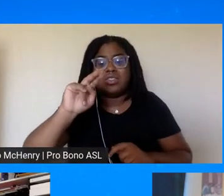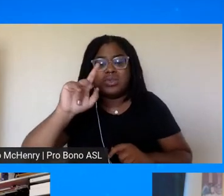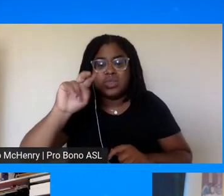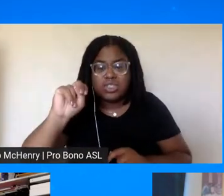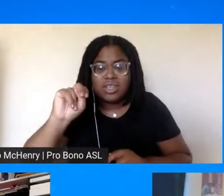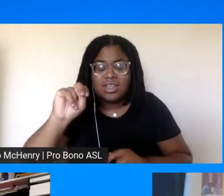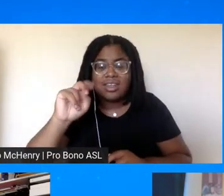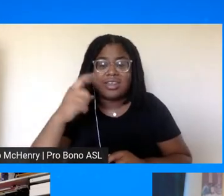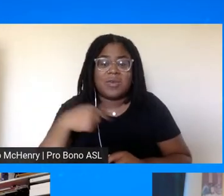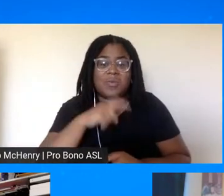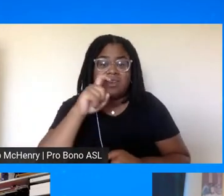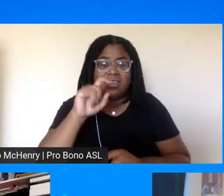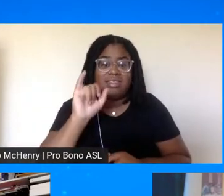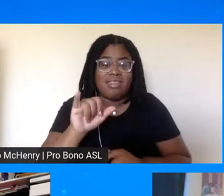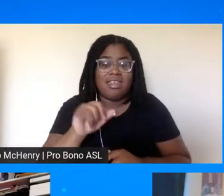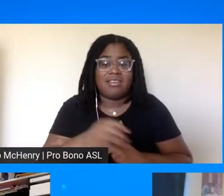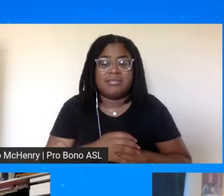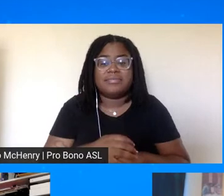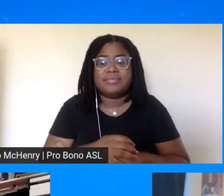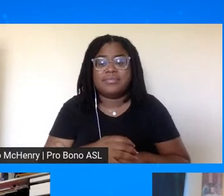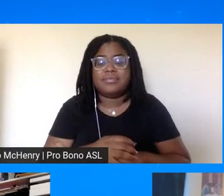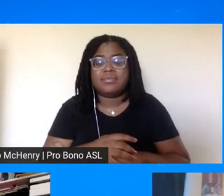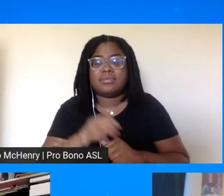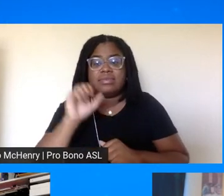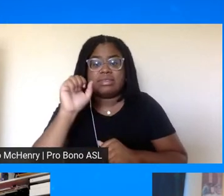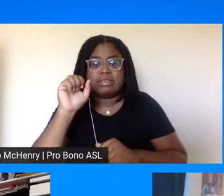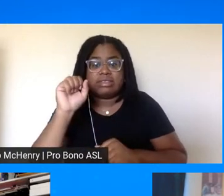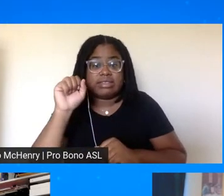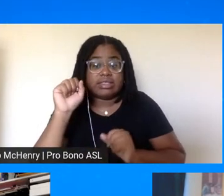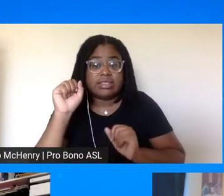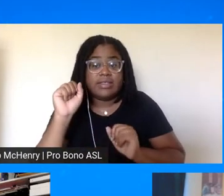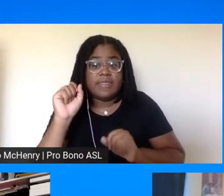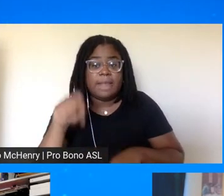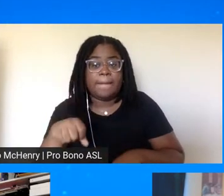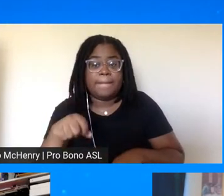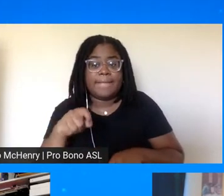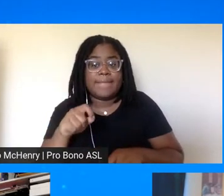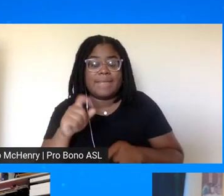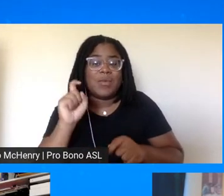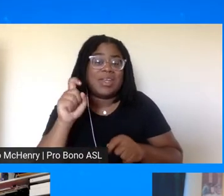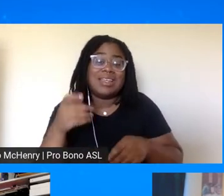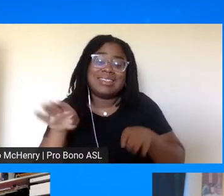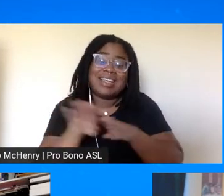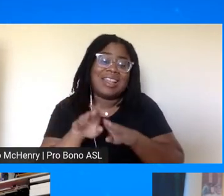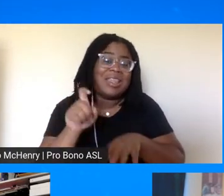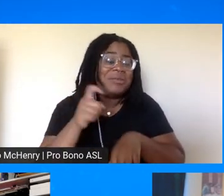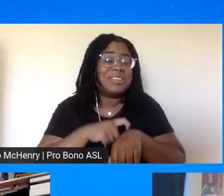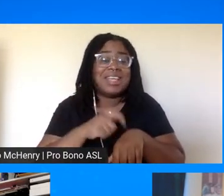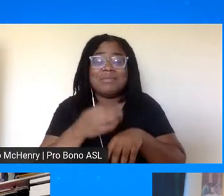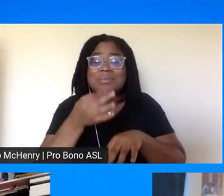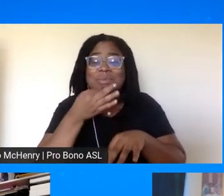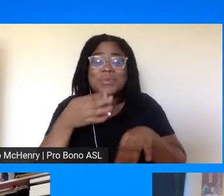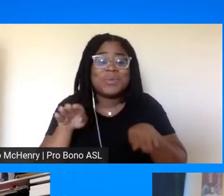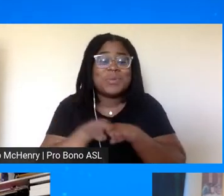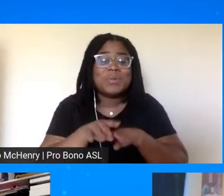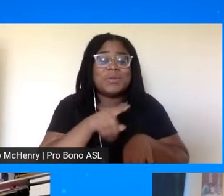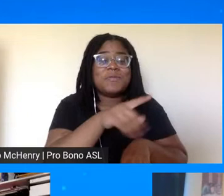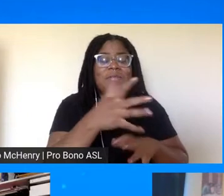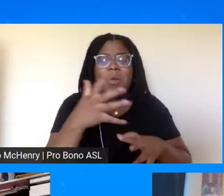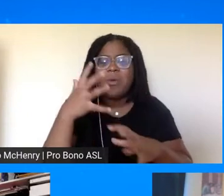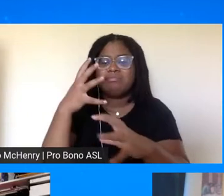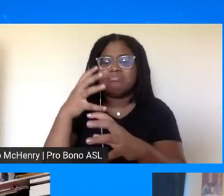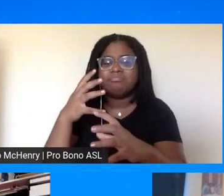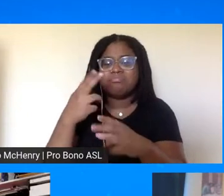pessimistic. Can I toss this to Dr. Graves? I know we got to close. I know we're out of time. I want to summarize what we